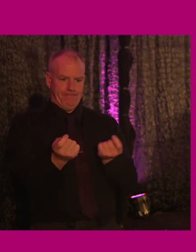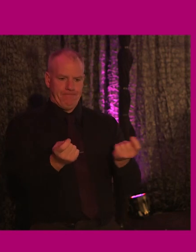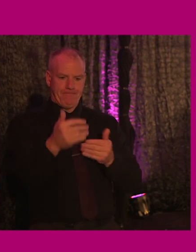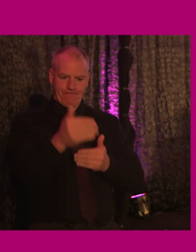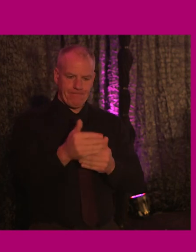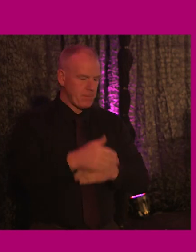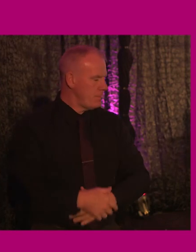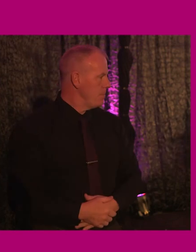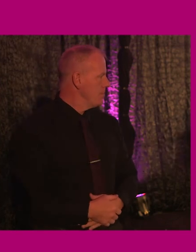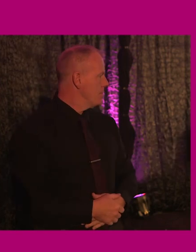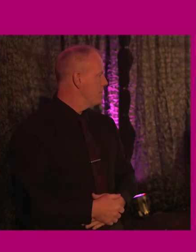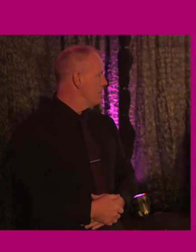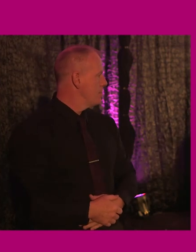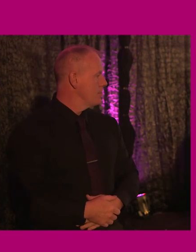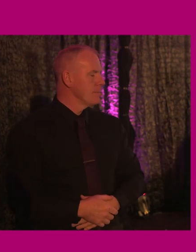to you, Siobhan.